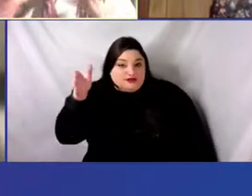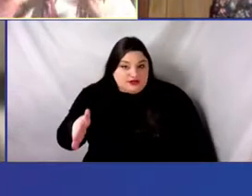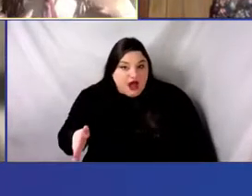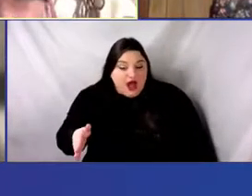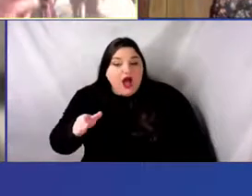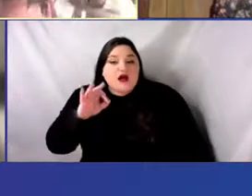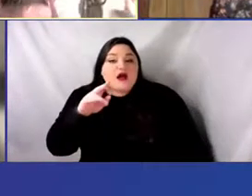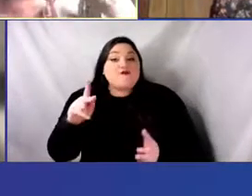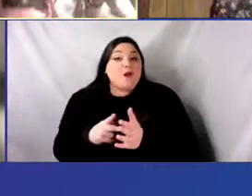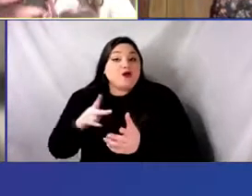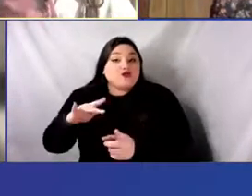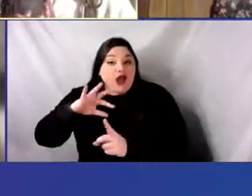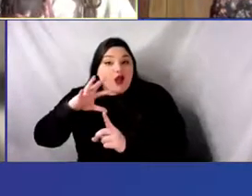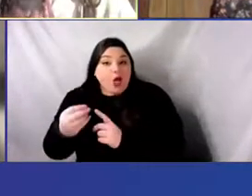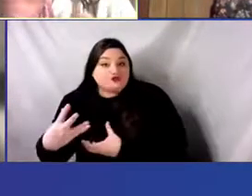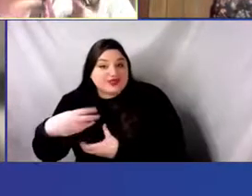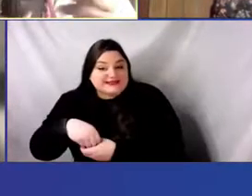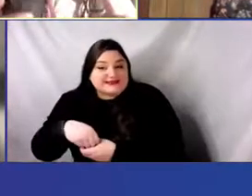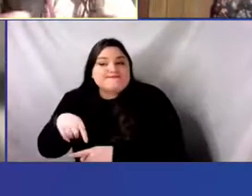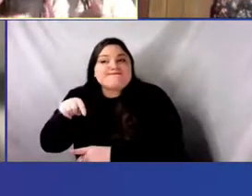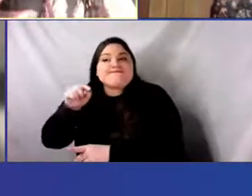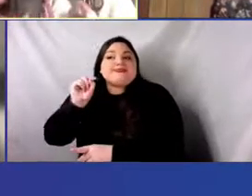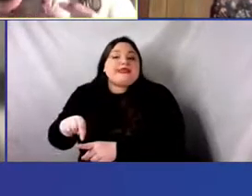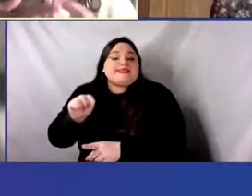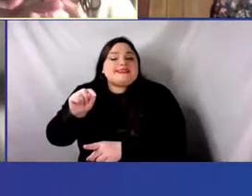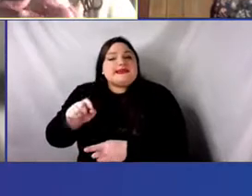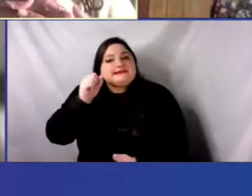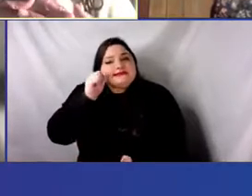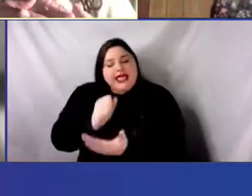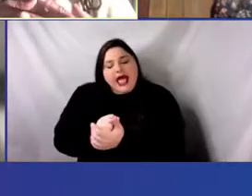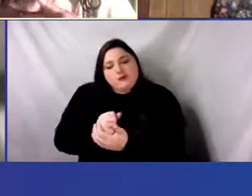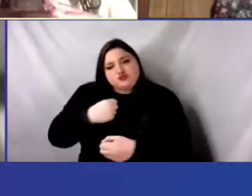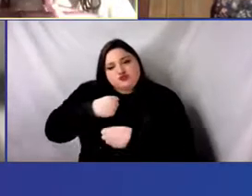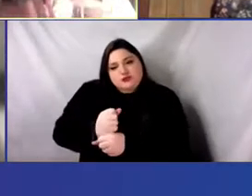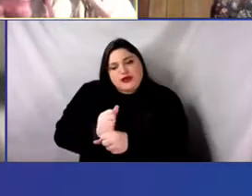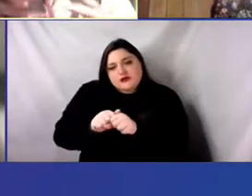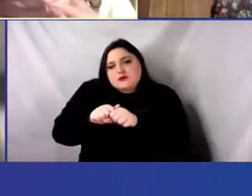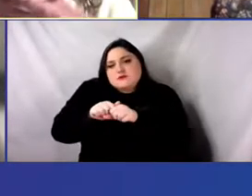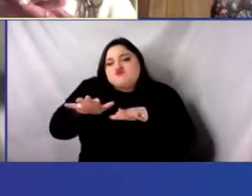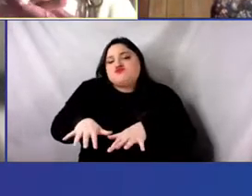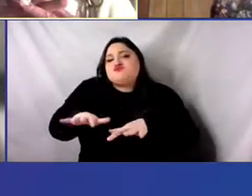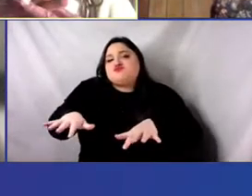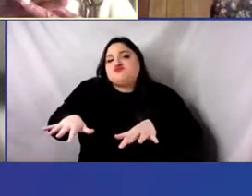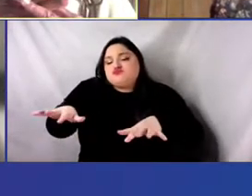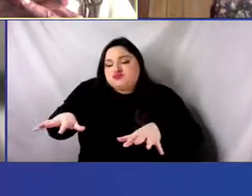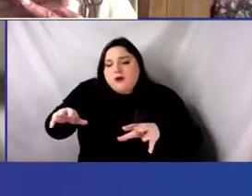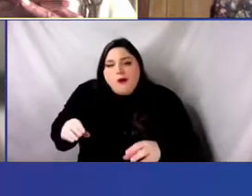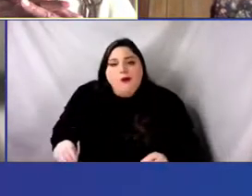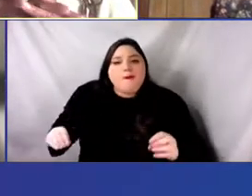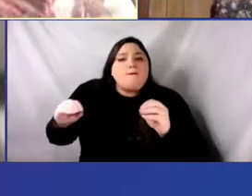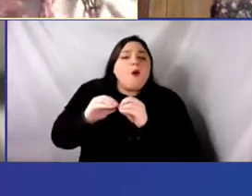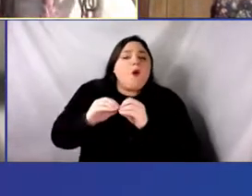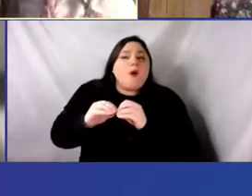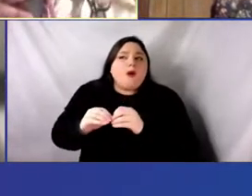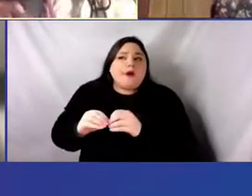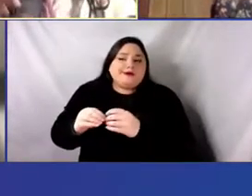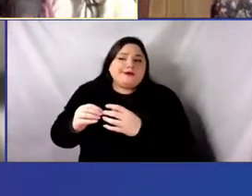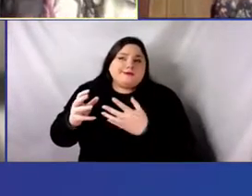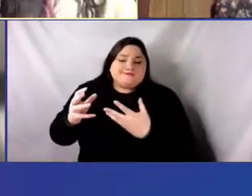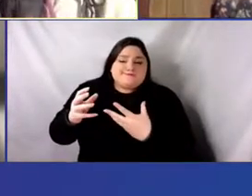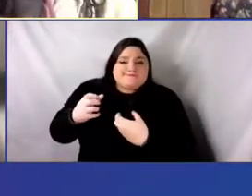helped spur, uh, the proliferation of, of, of a kind of, of, uh, a